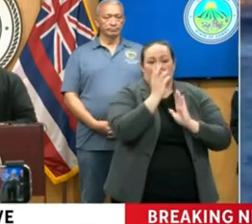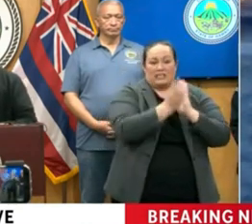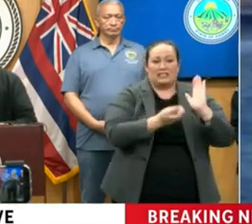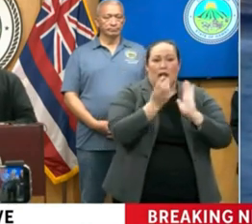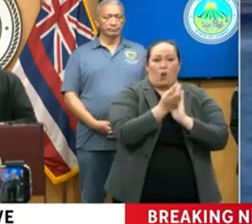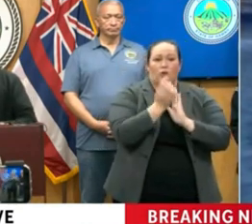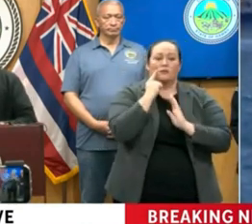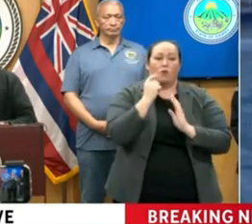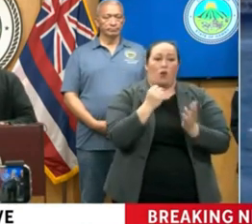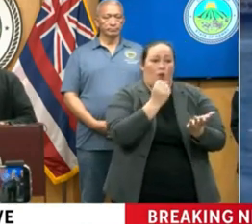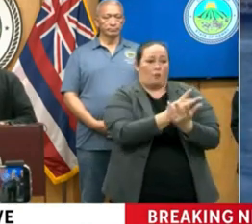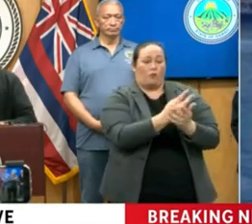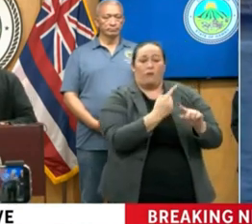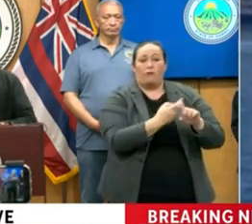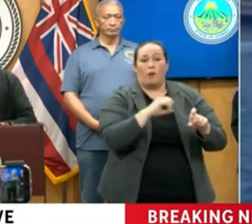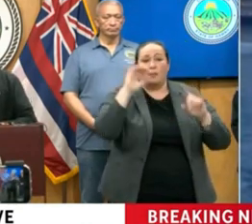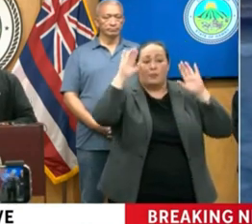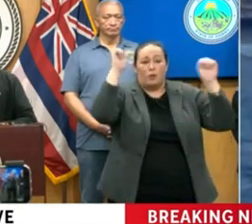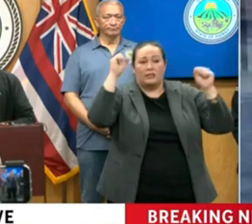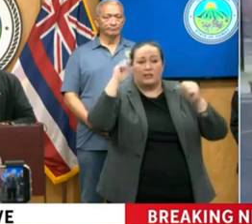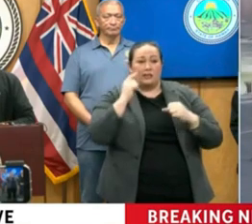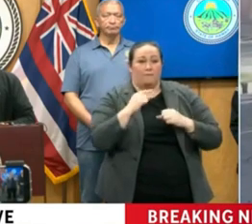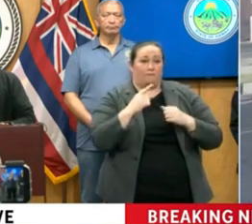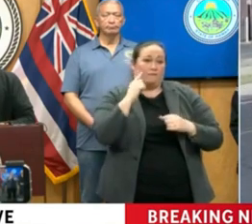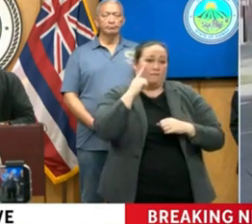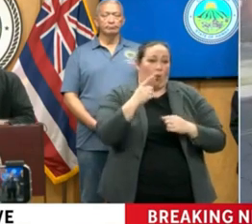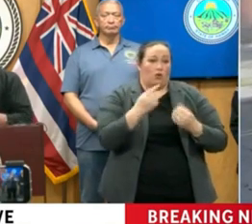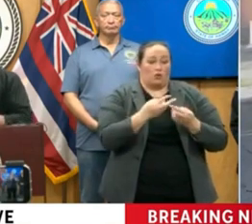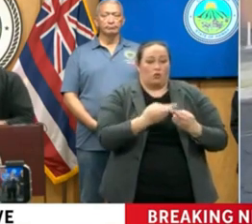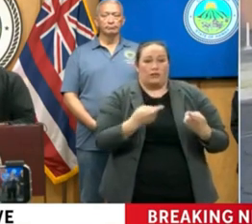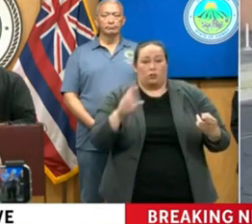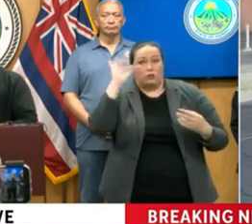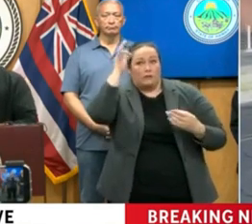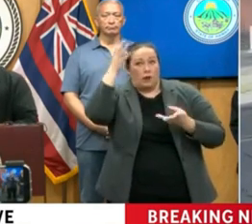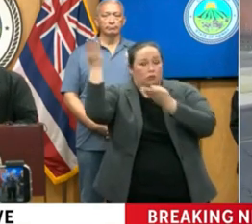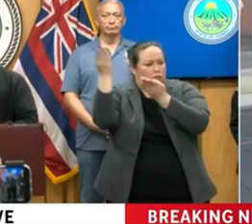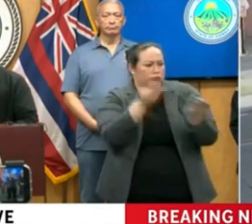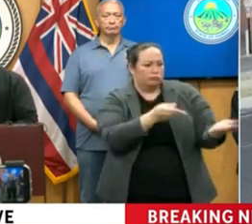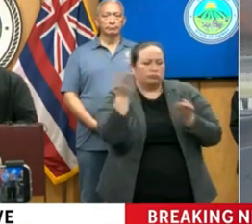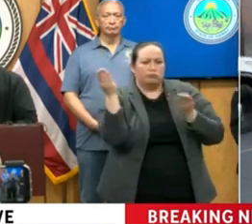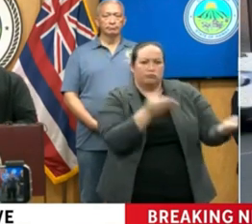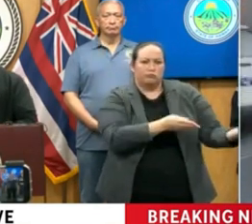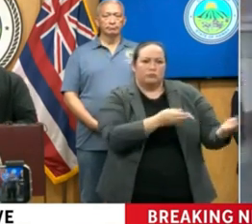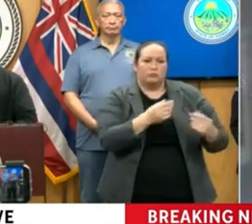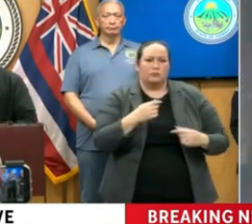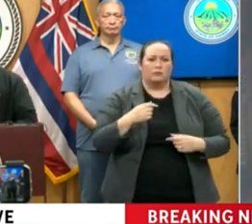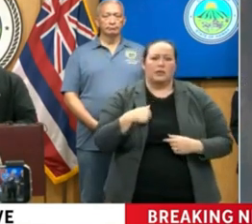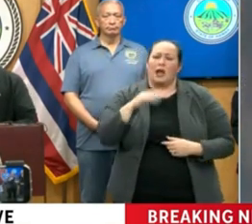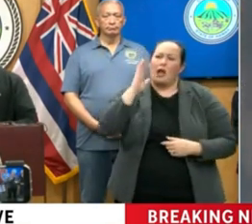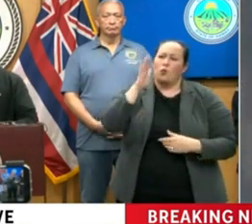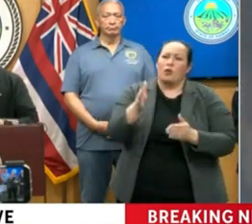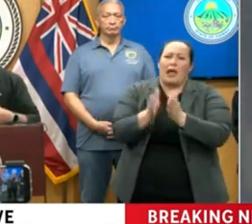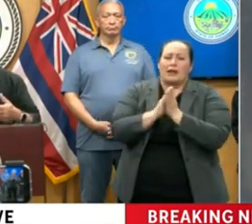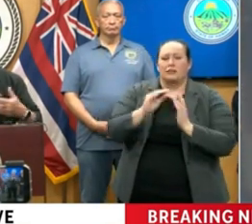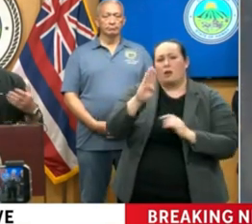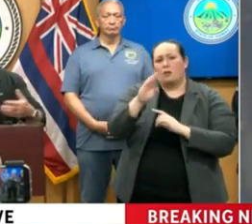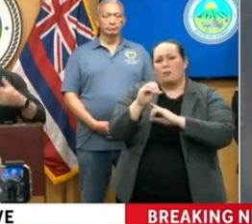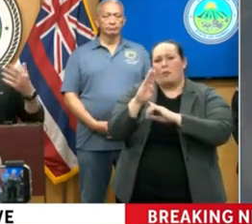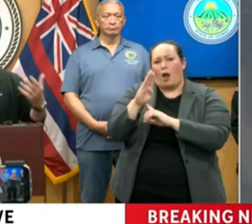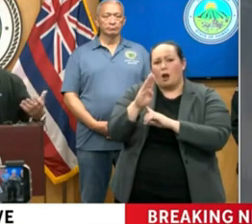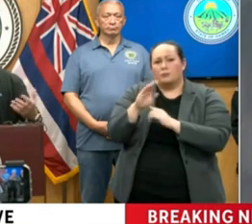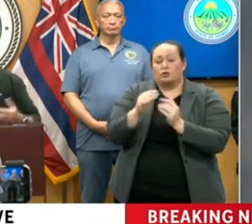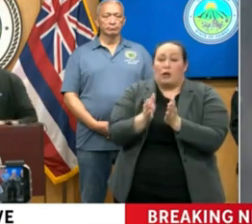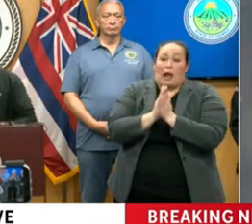hours, to get the approval from the president to bring those resources in. I think what I'll do is I will ask Bob to kind of give you an idea of how,